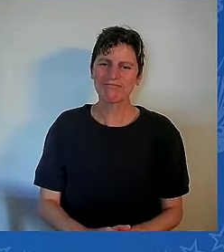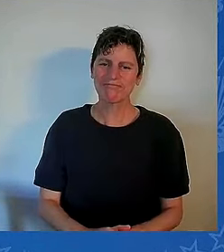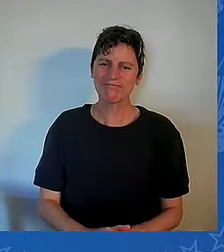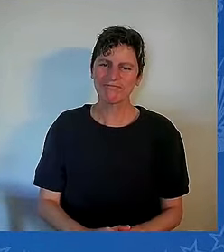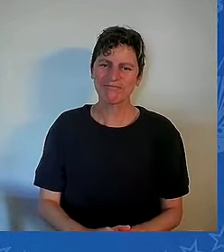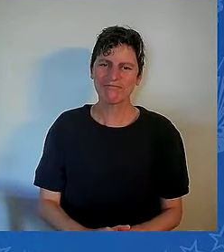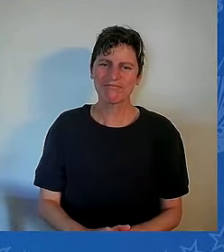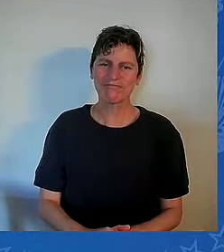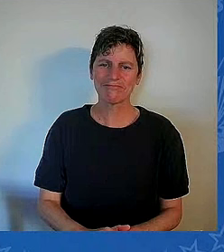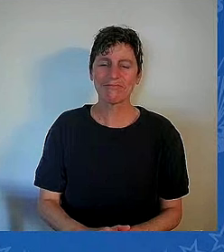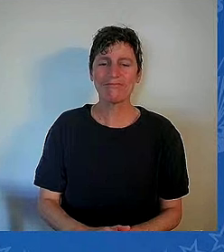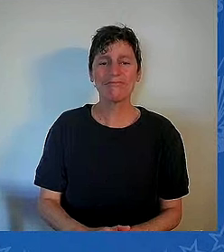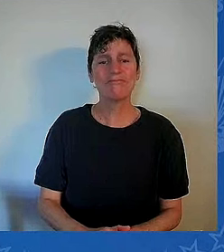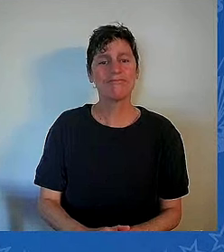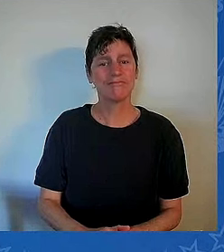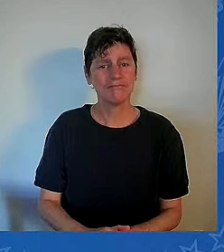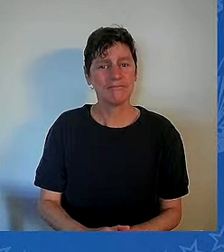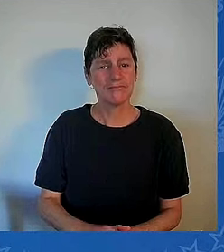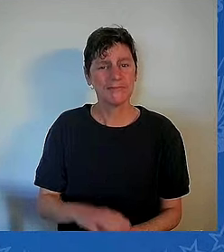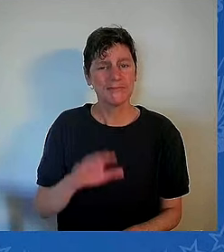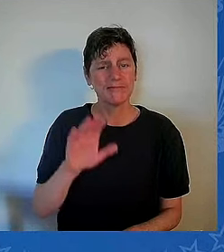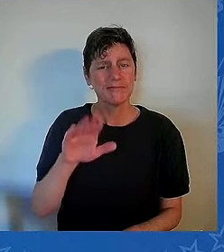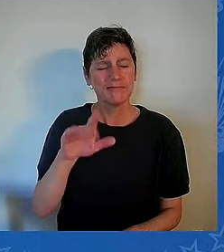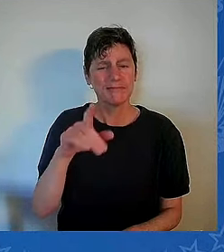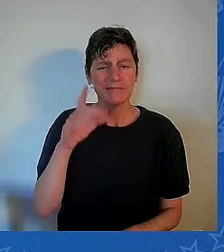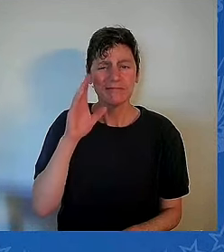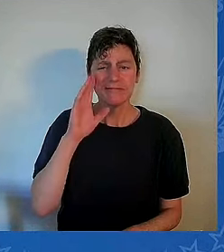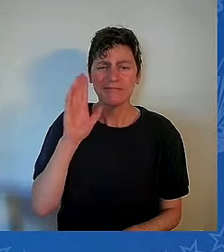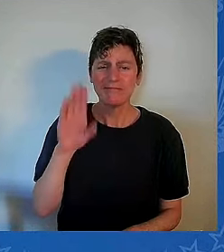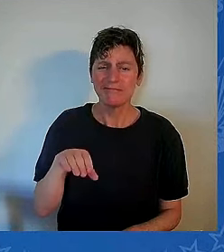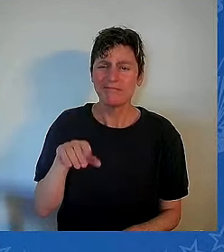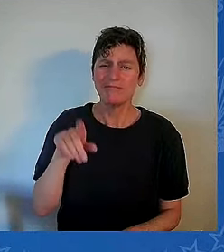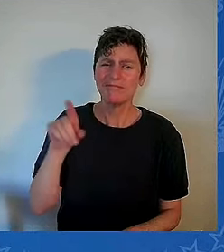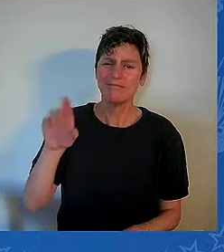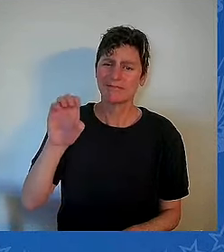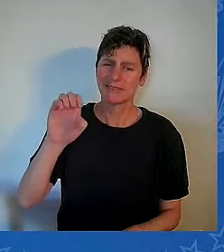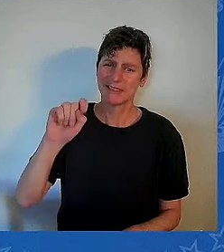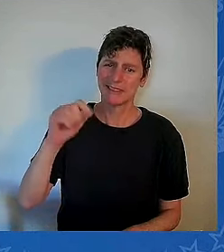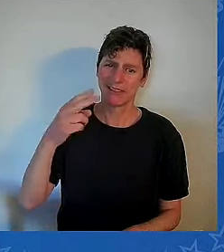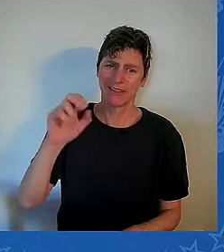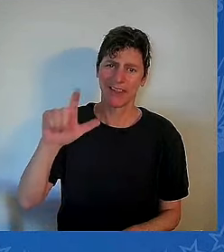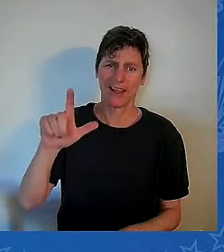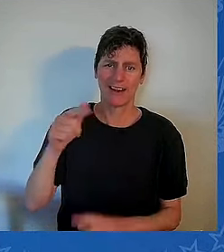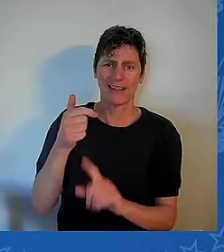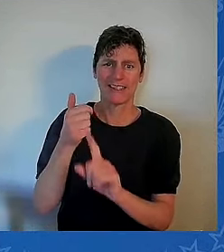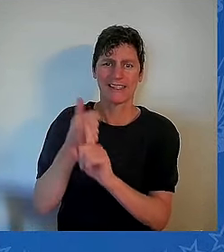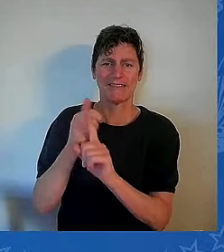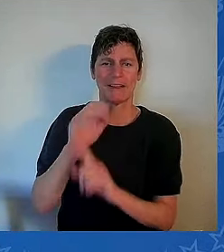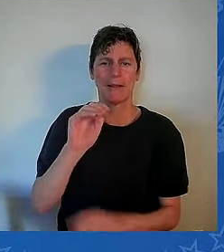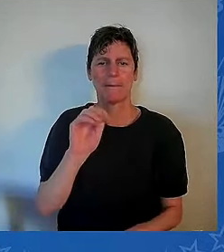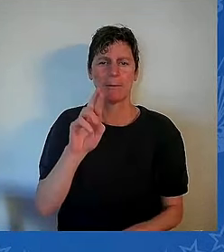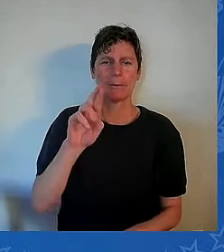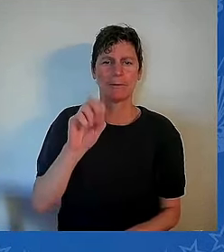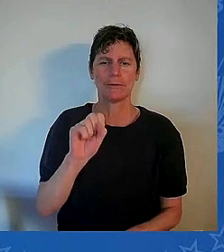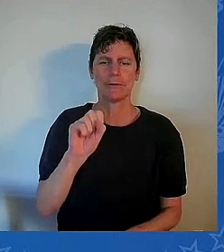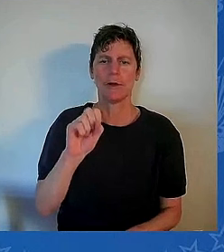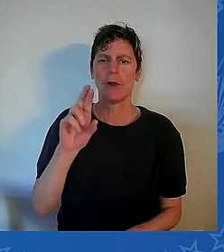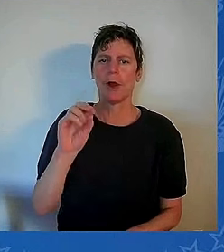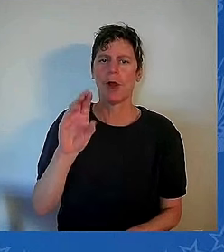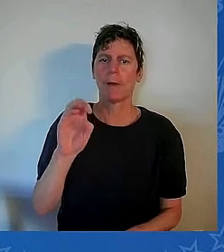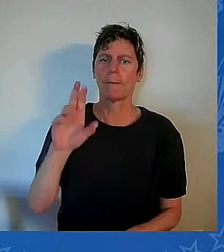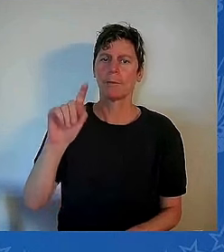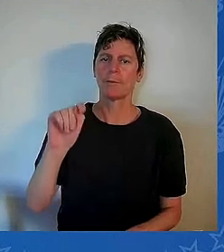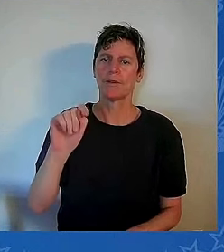Mrs. Robert Kennedy. She was one of my political, he was one of my political heroes. But I always knew